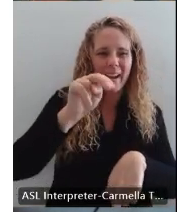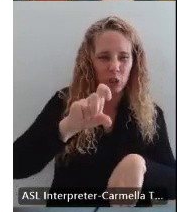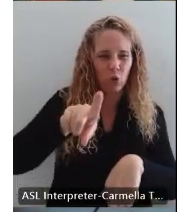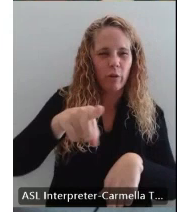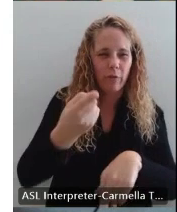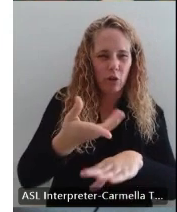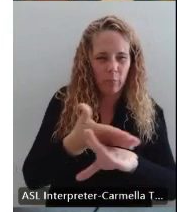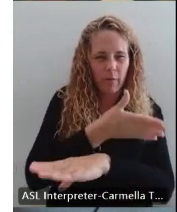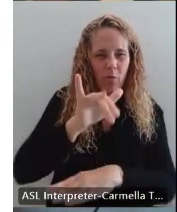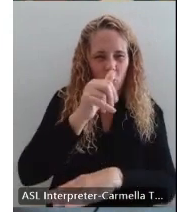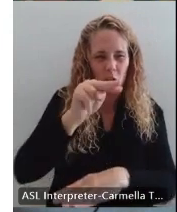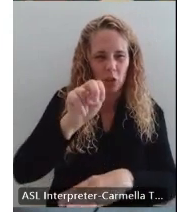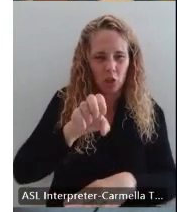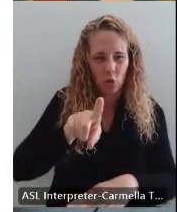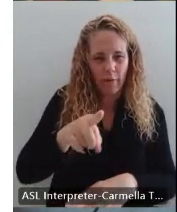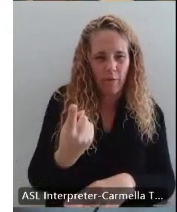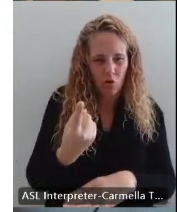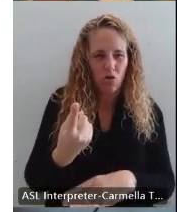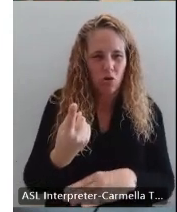1st.